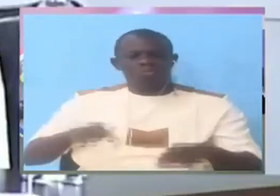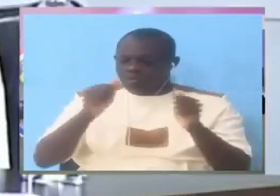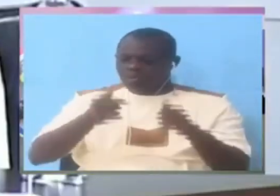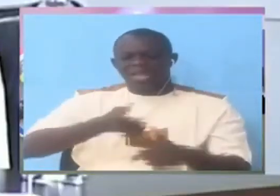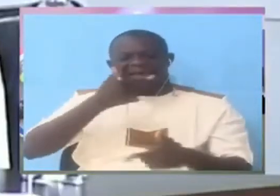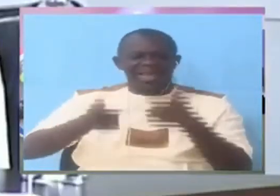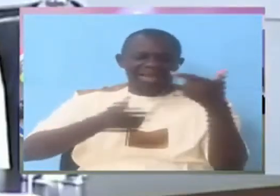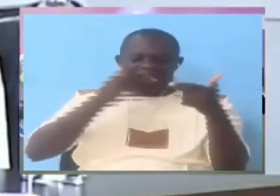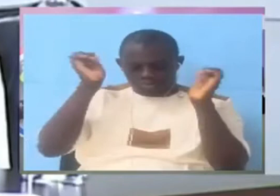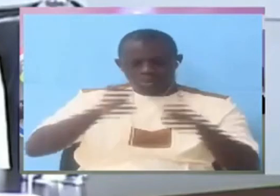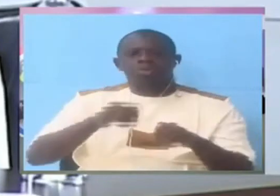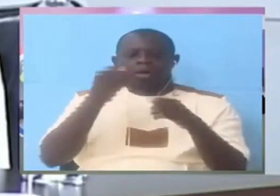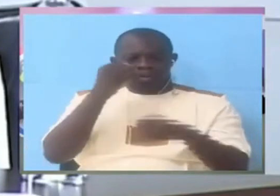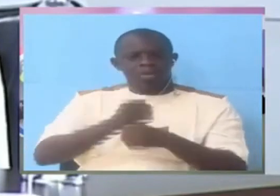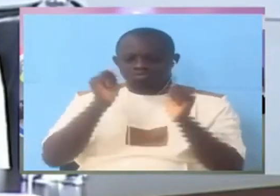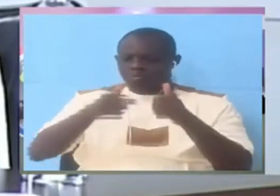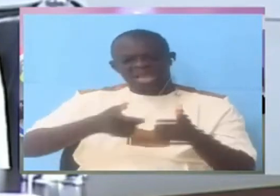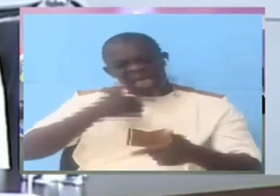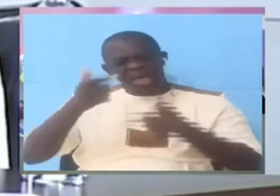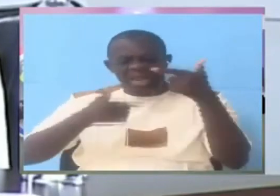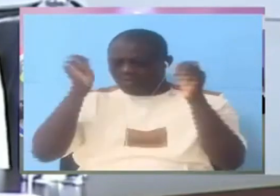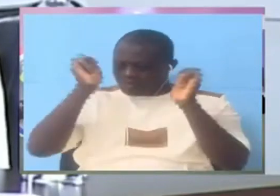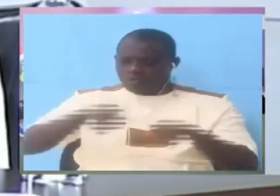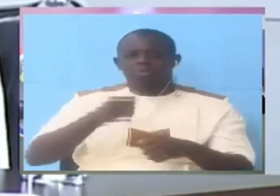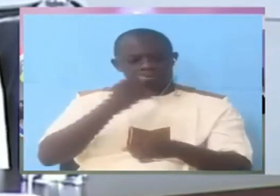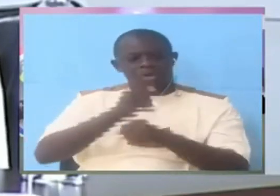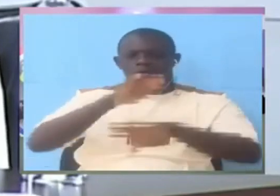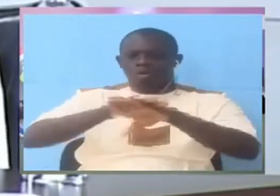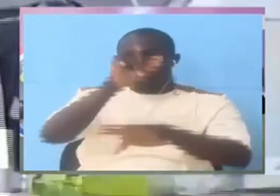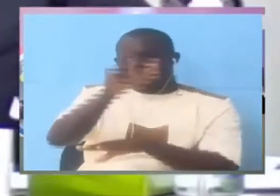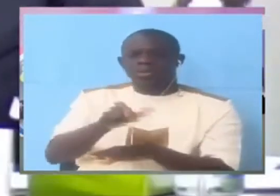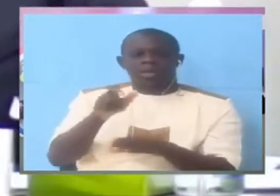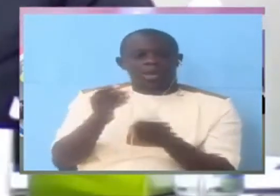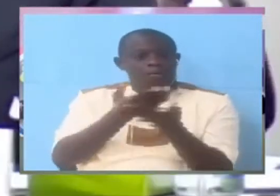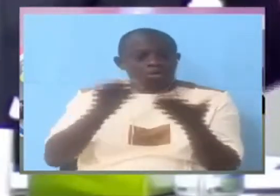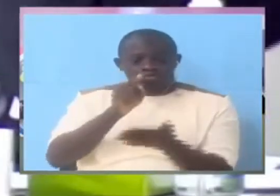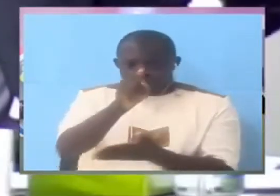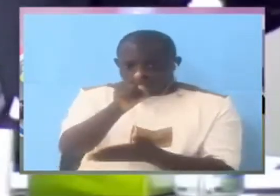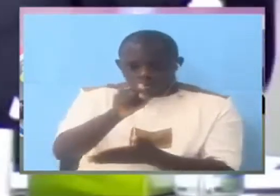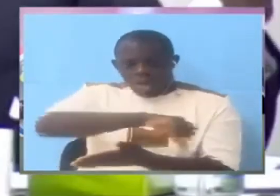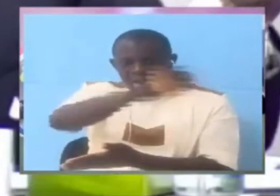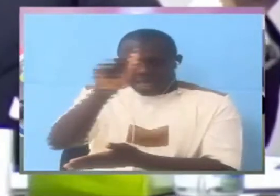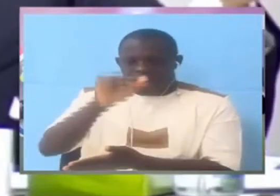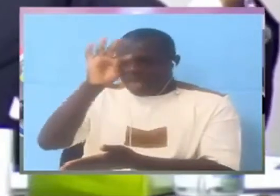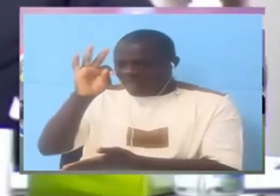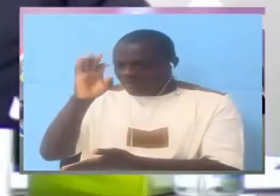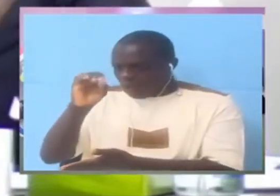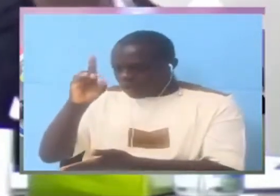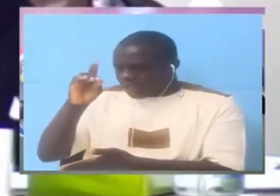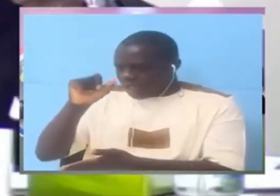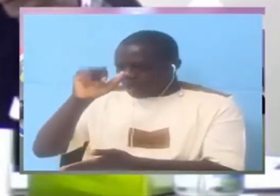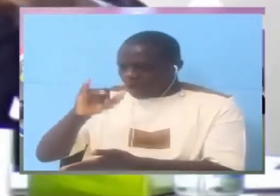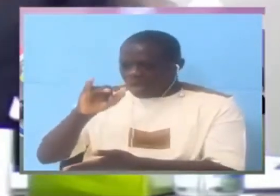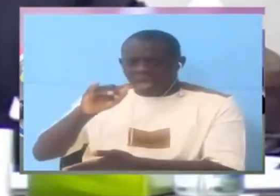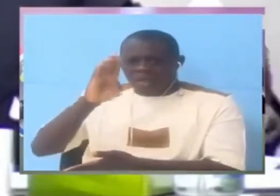is laughable. That you and Fodebari would give exactly the same answers